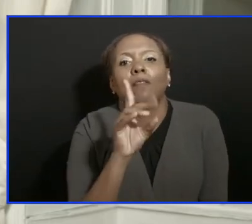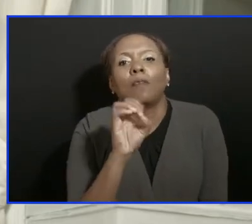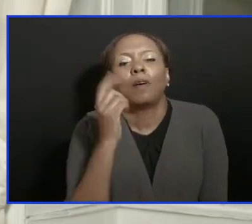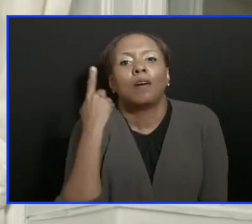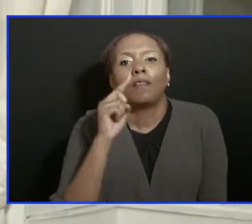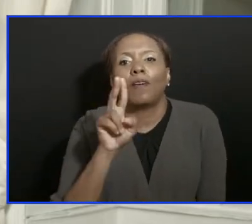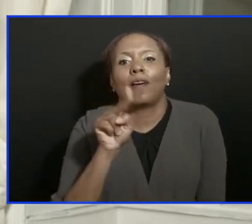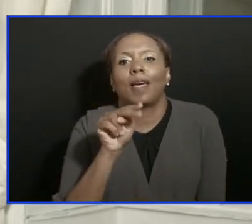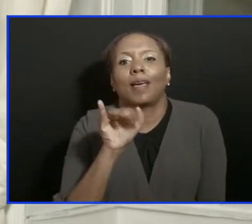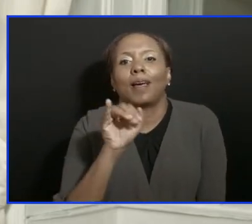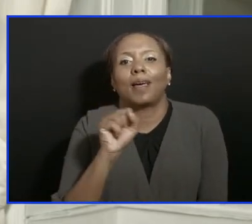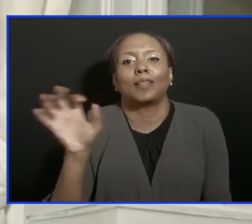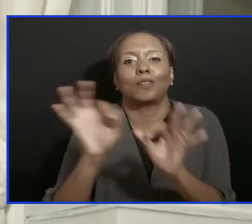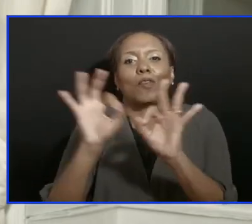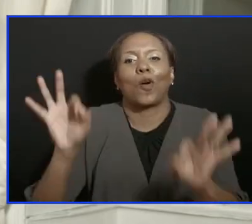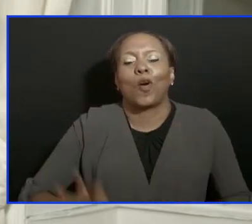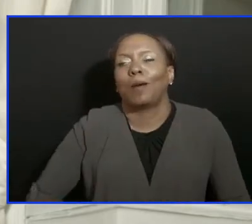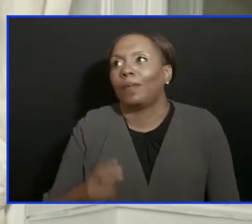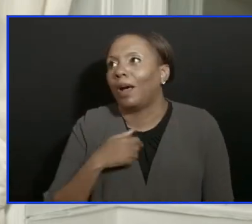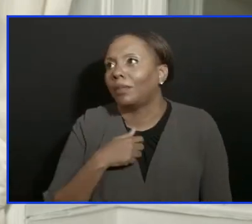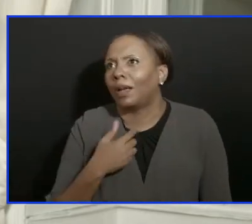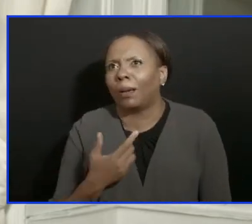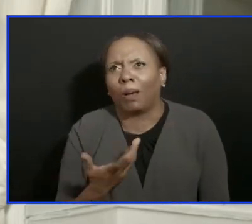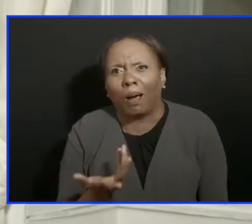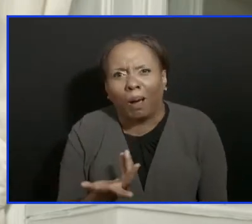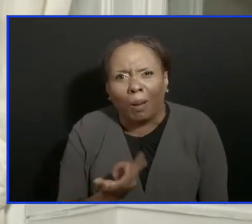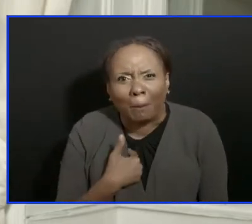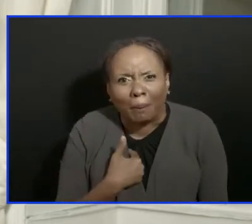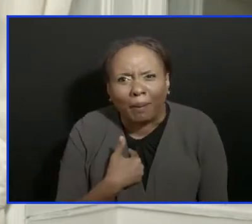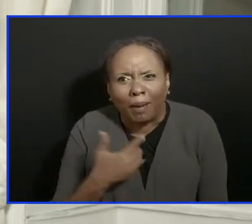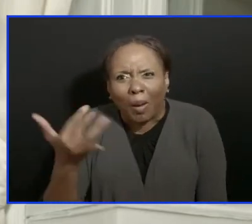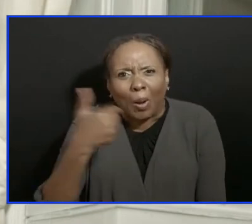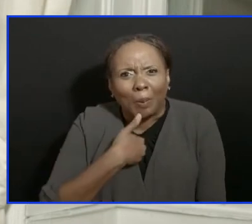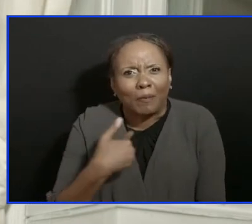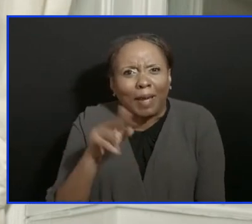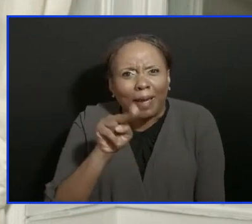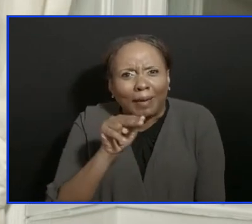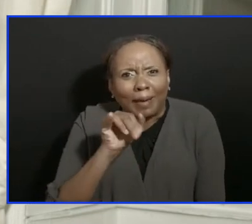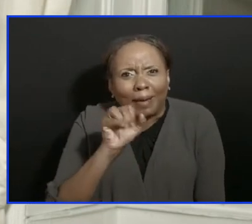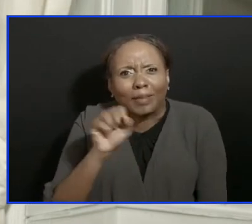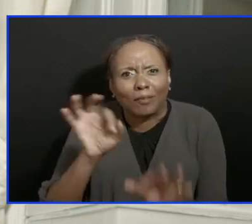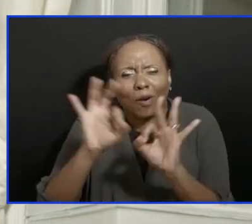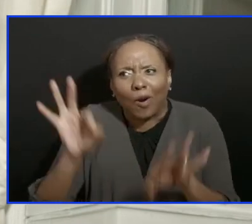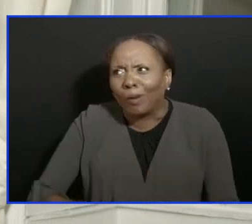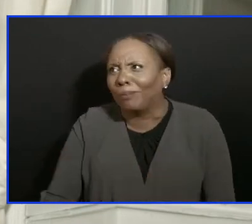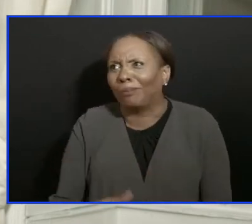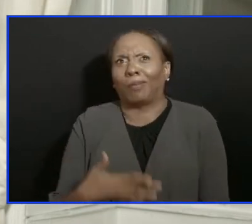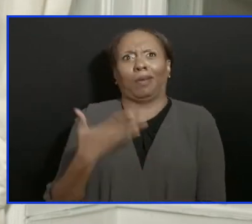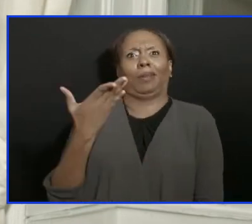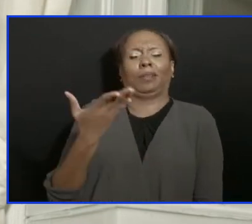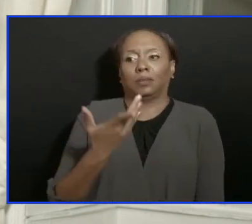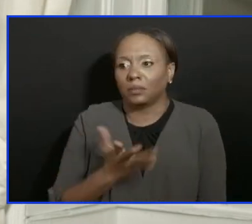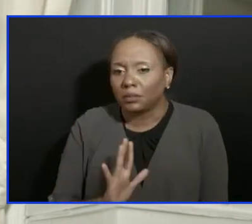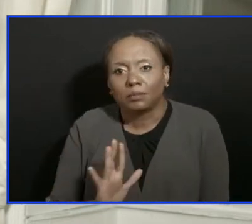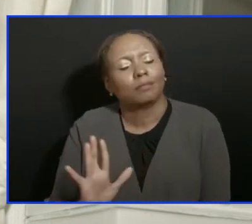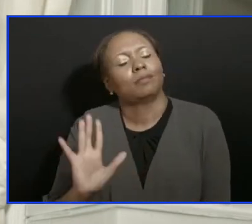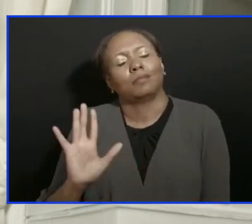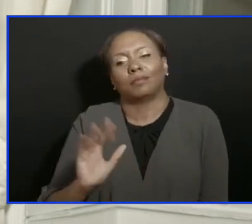And I almost fell off, fell off my chair. But to answer you directly, look, in short,